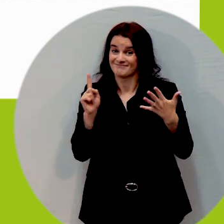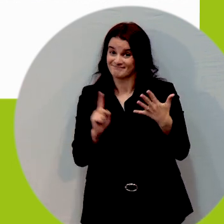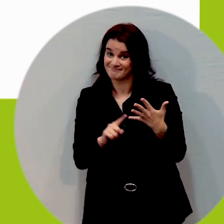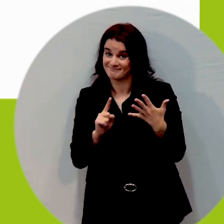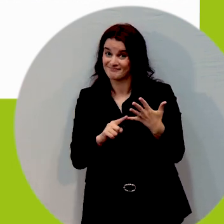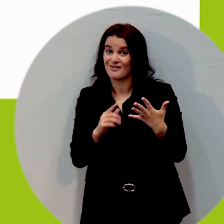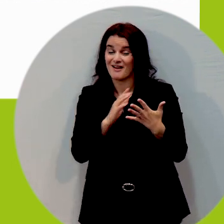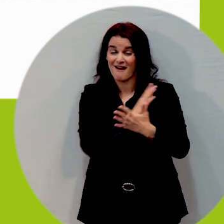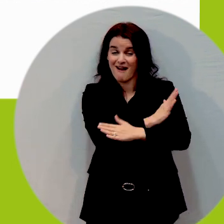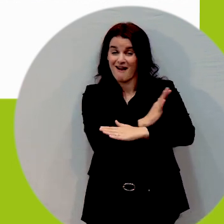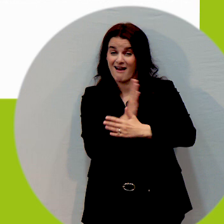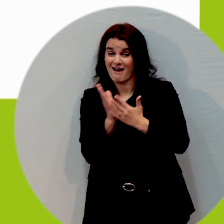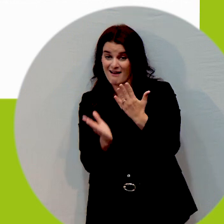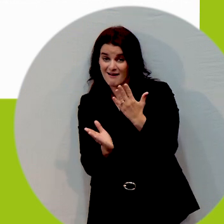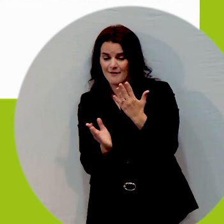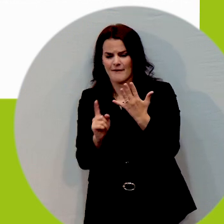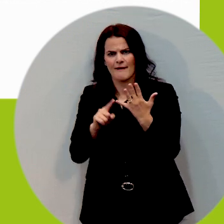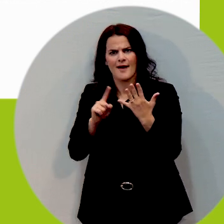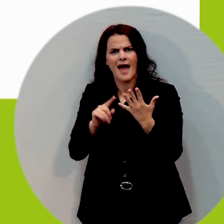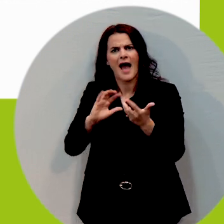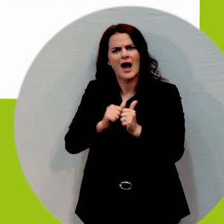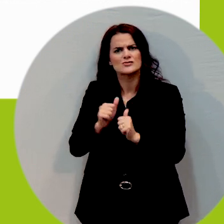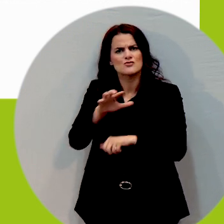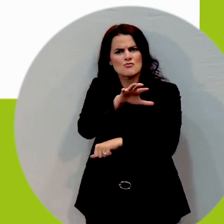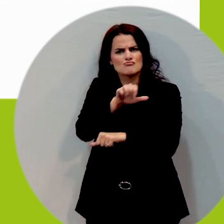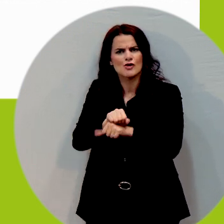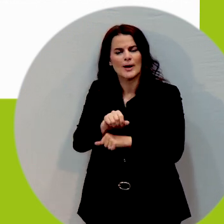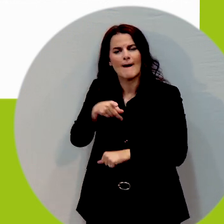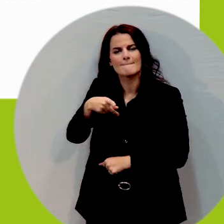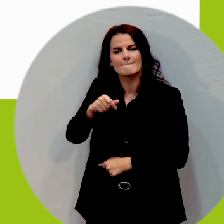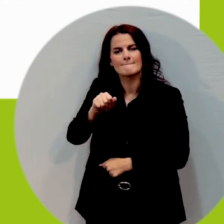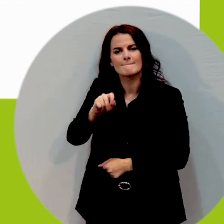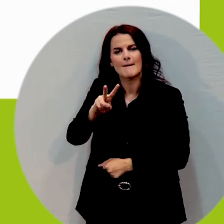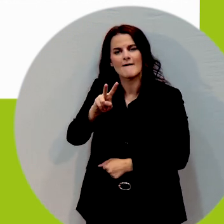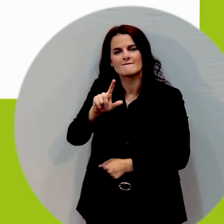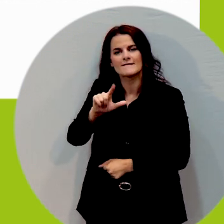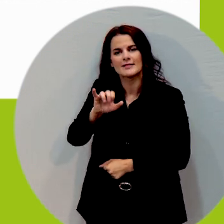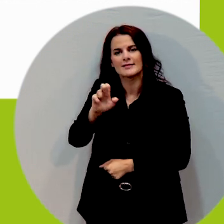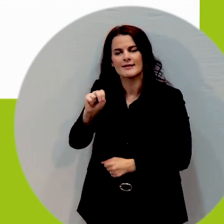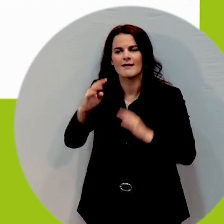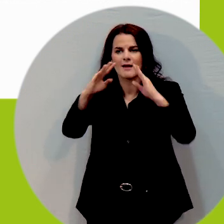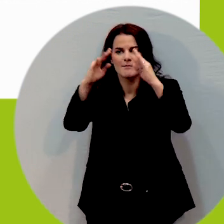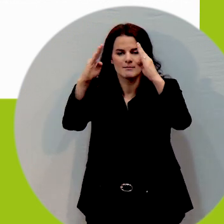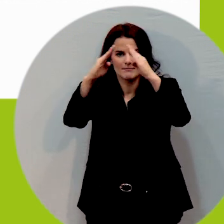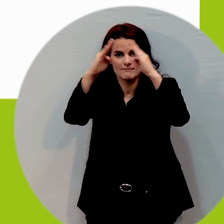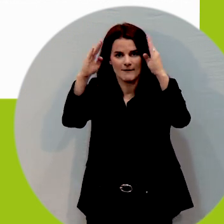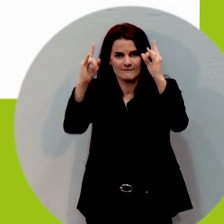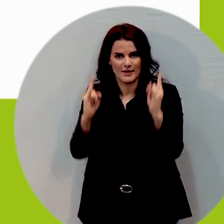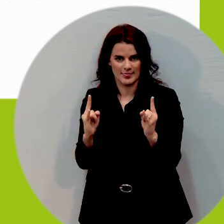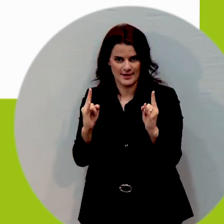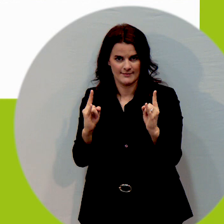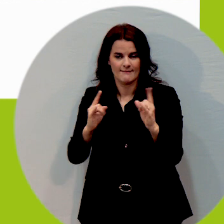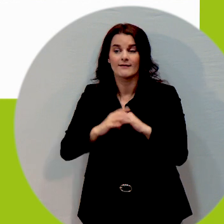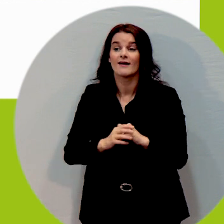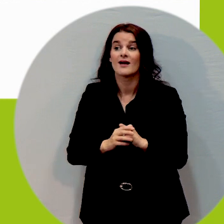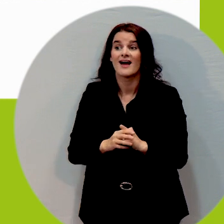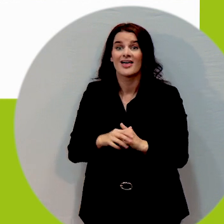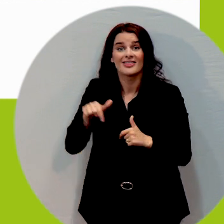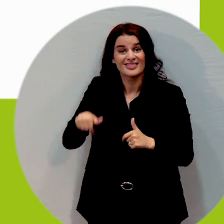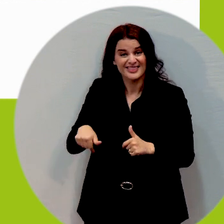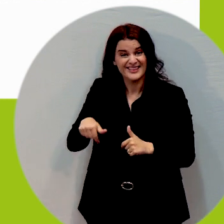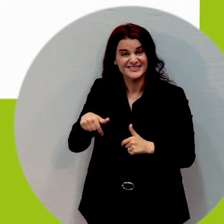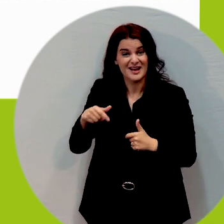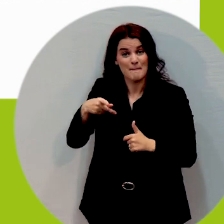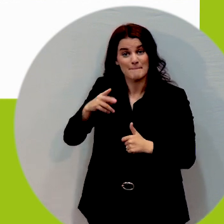park we have a wealth of pavilions that can be hired for such as birthdays parties